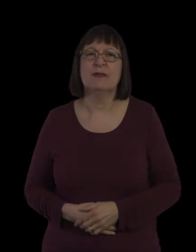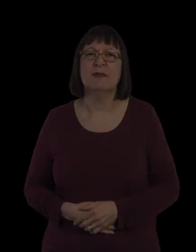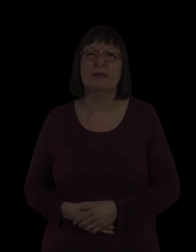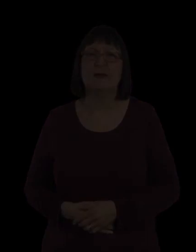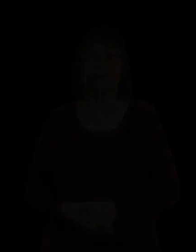So I'm before I'm That's